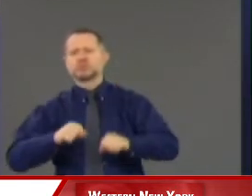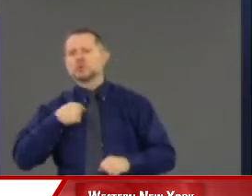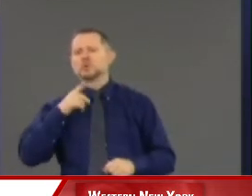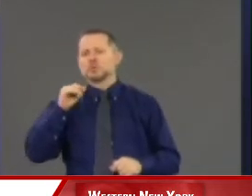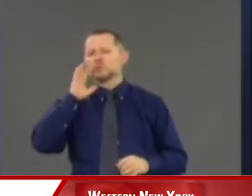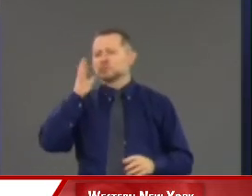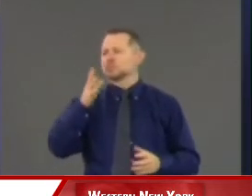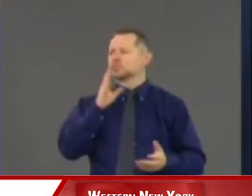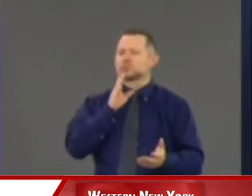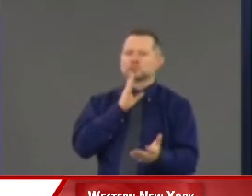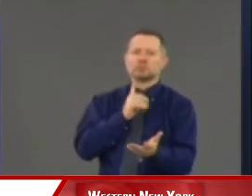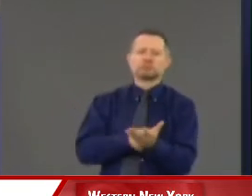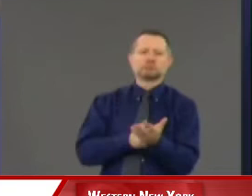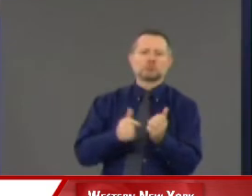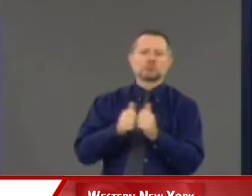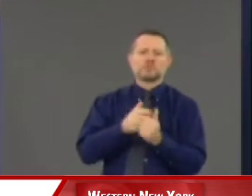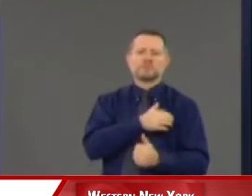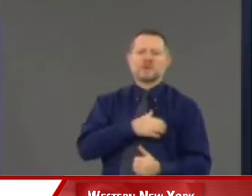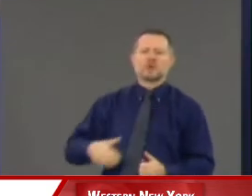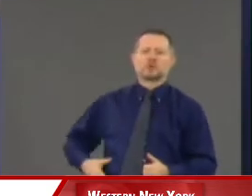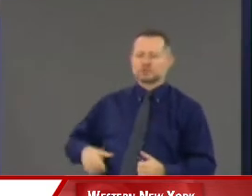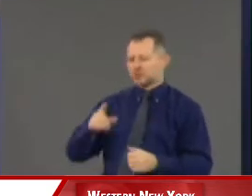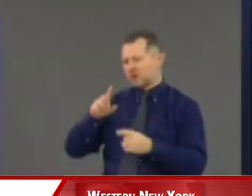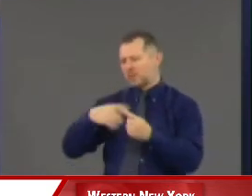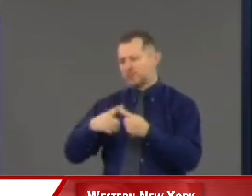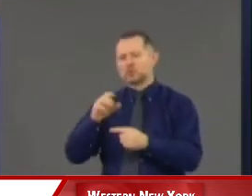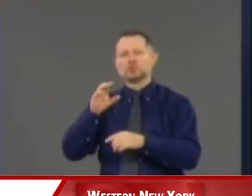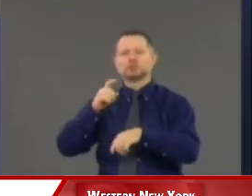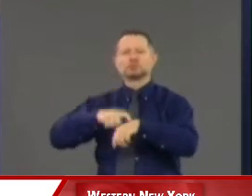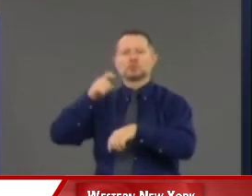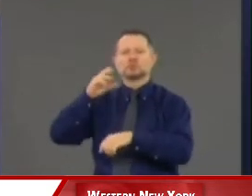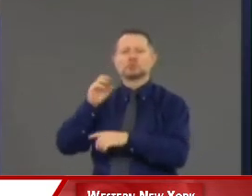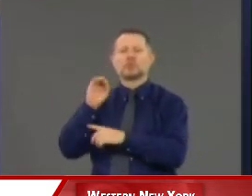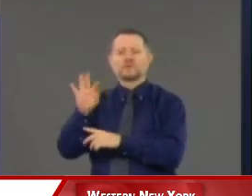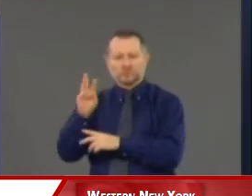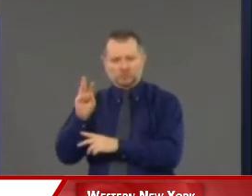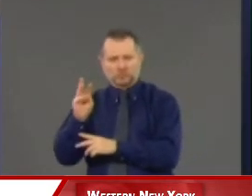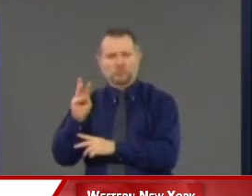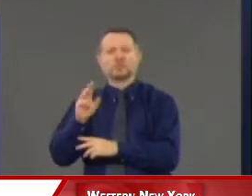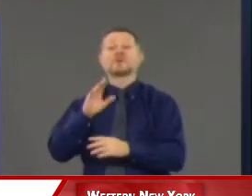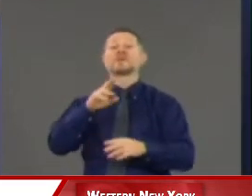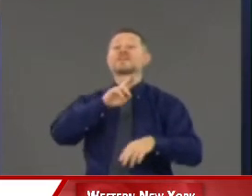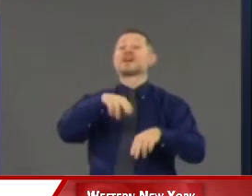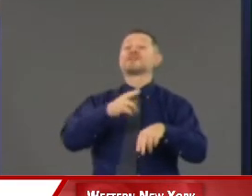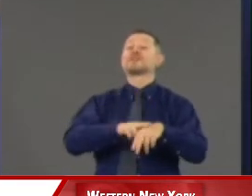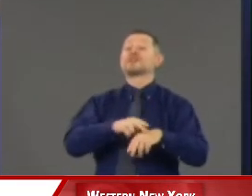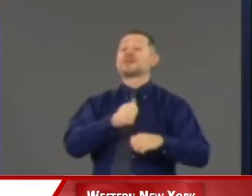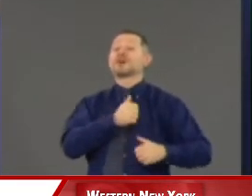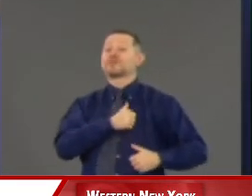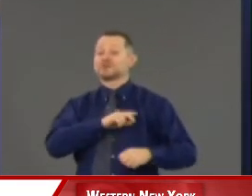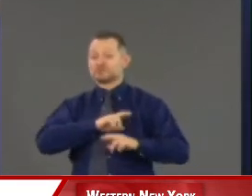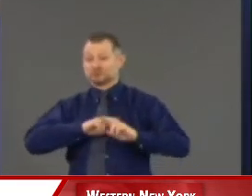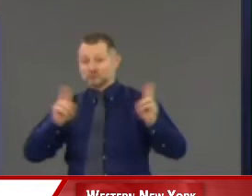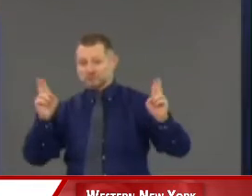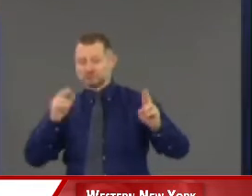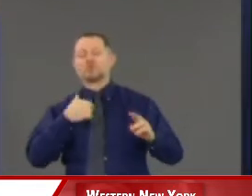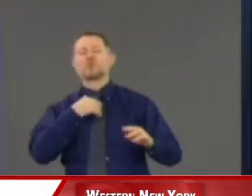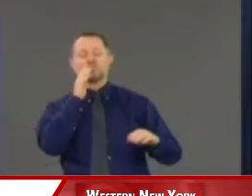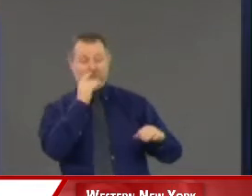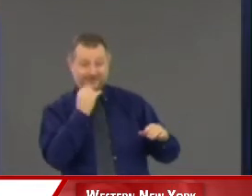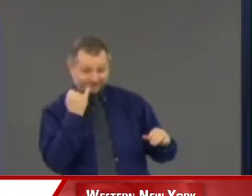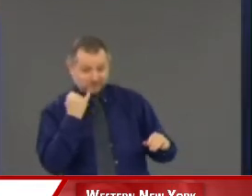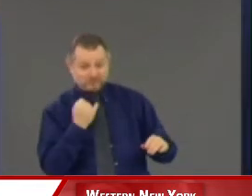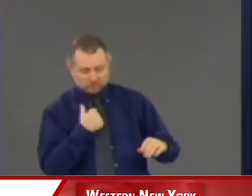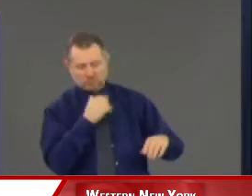about a curfew. We have the National Guard on standby. I've told mayors all across the